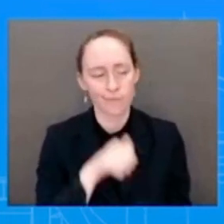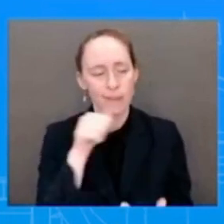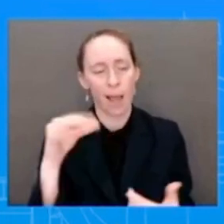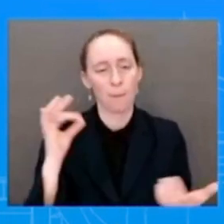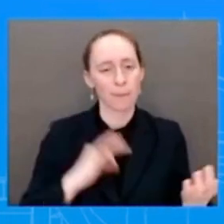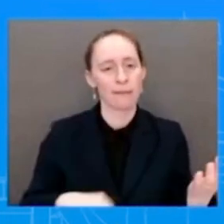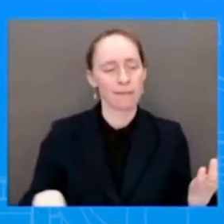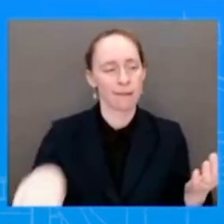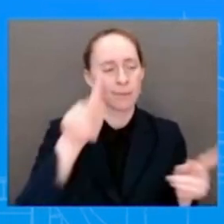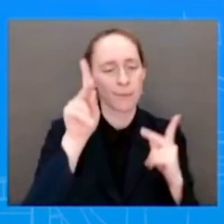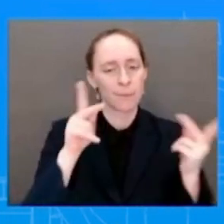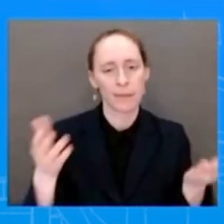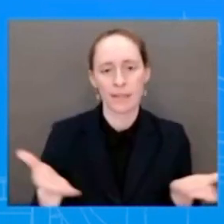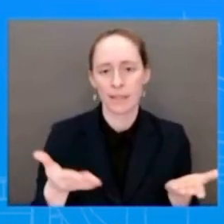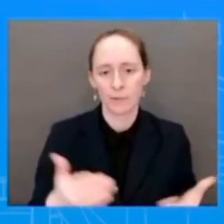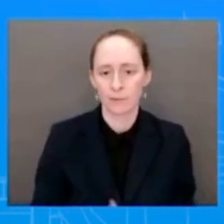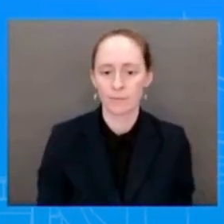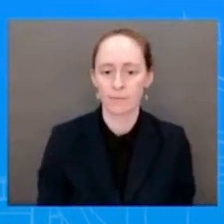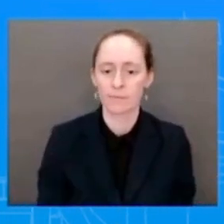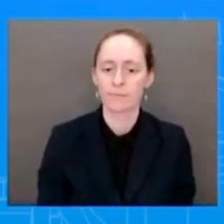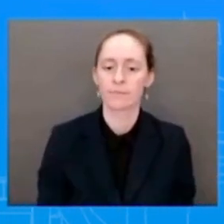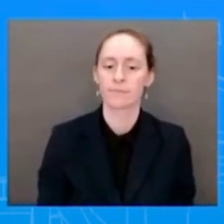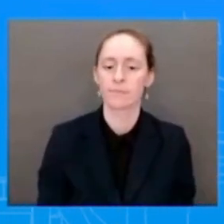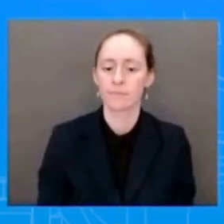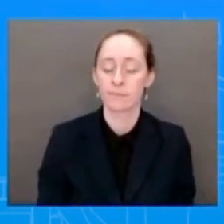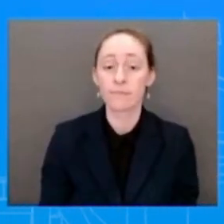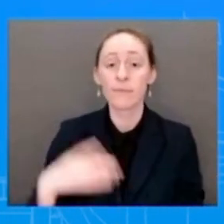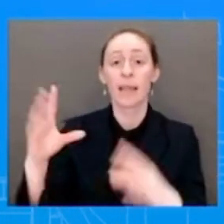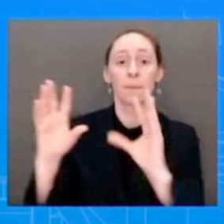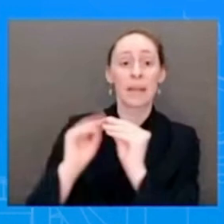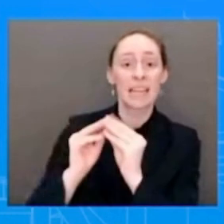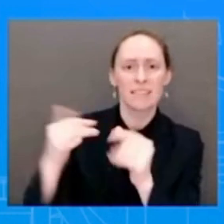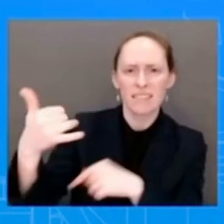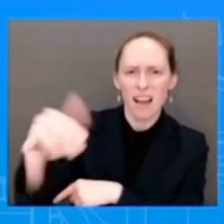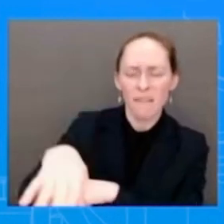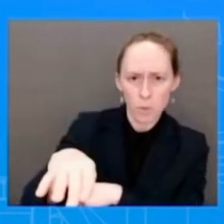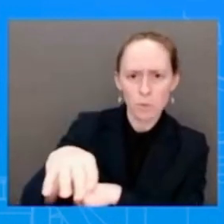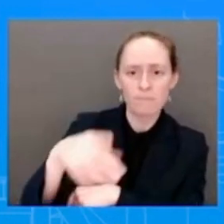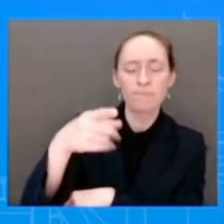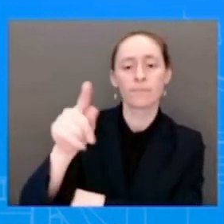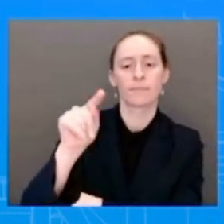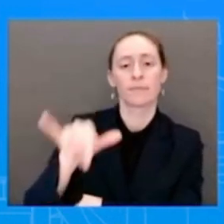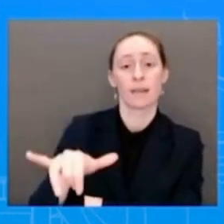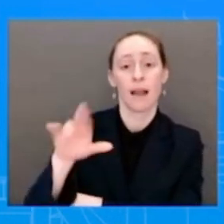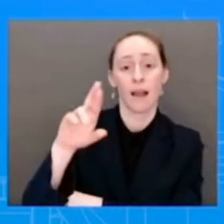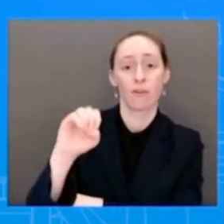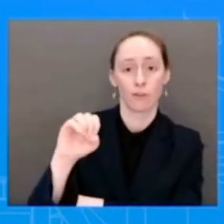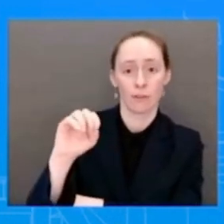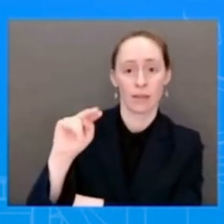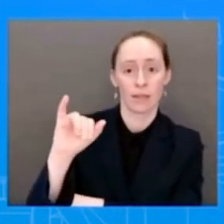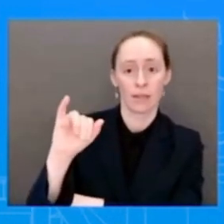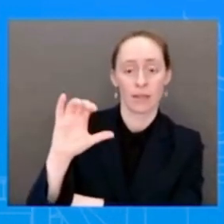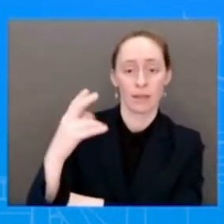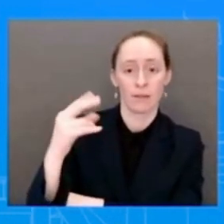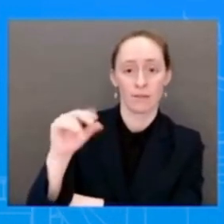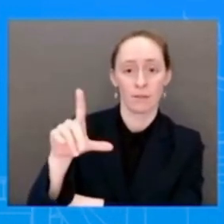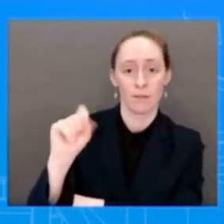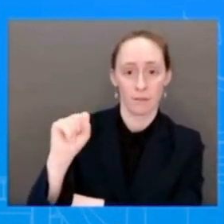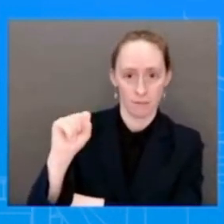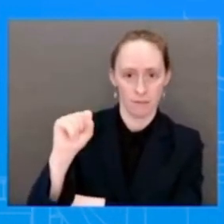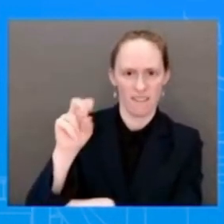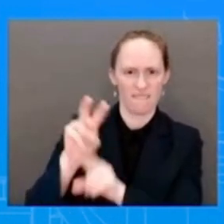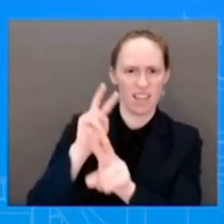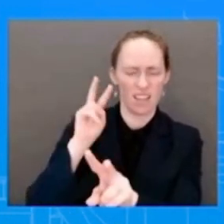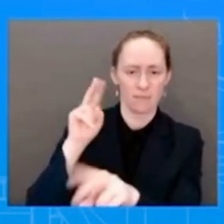during the Tyree Nichols service yesterday from the Vice President who said of the George Floyd Justice in Policing Act that it was, quote,